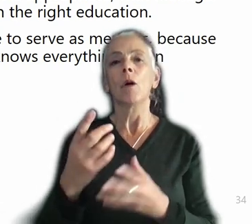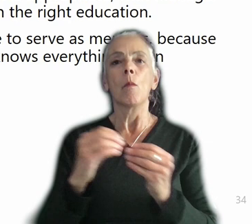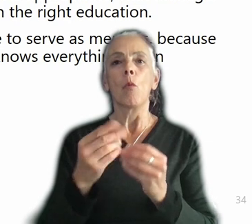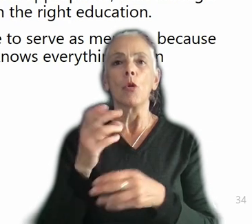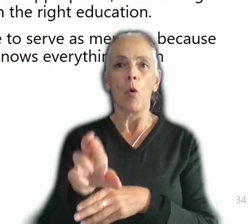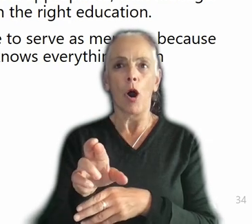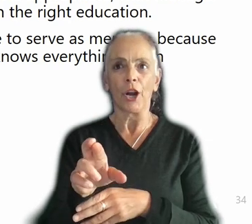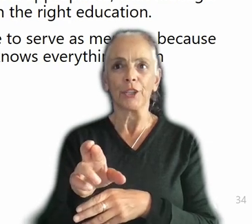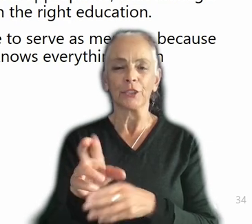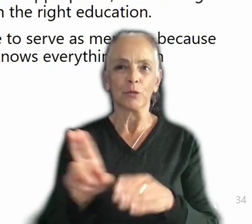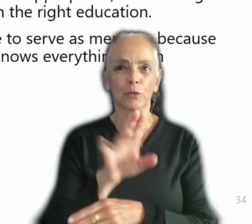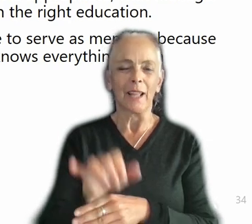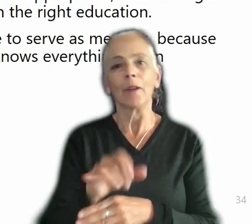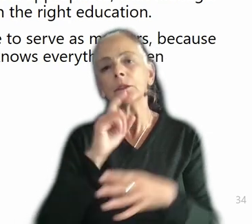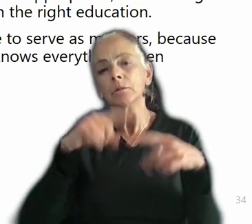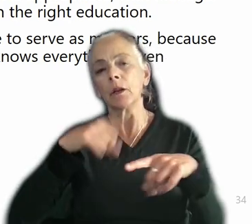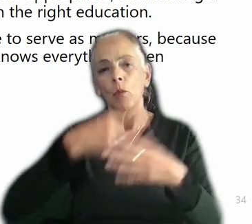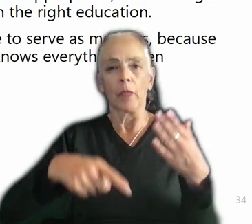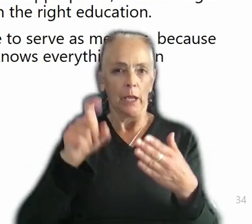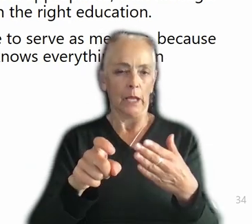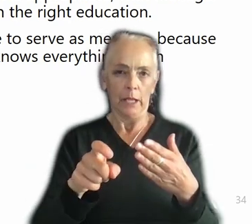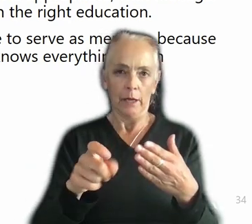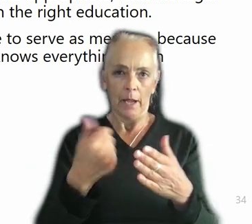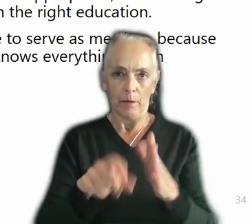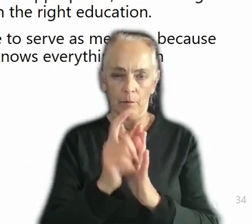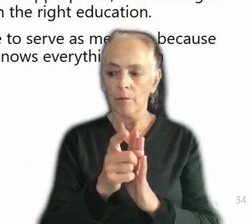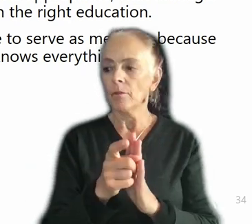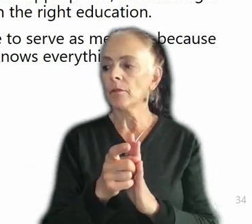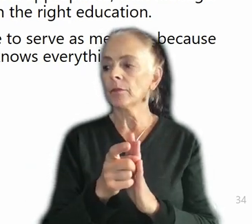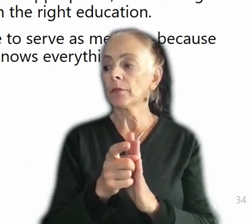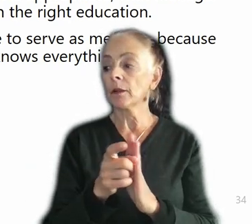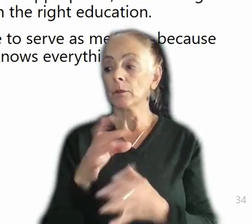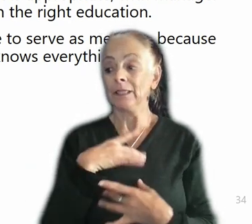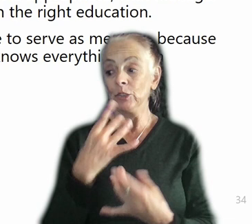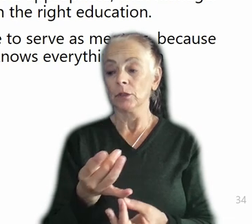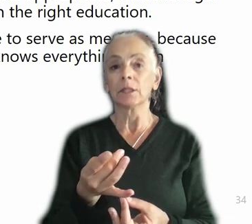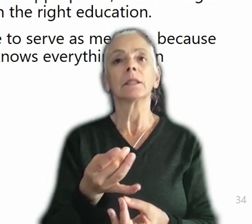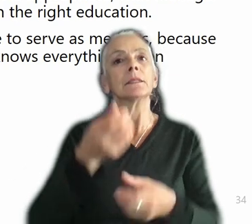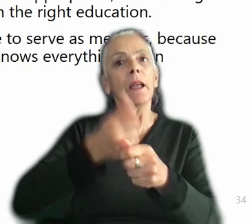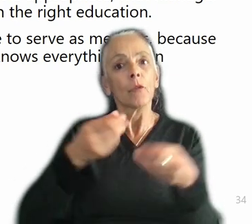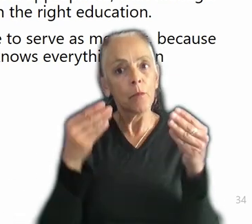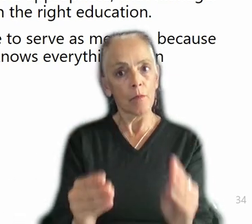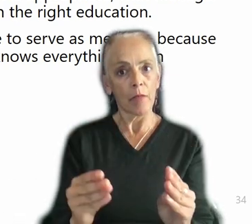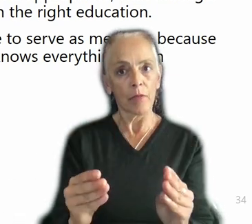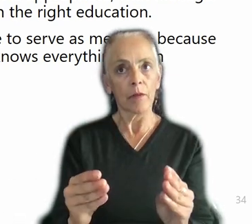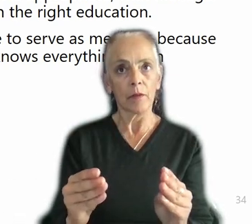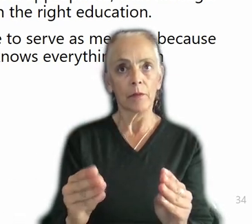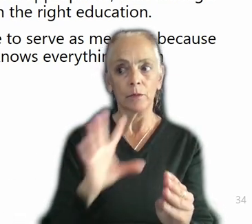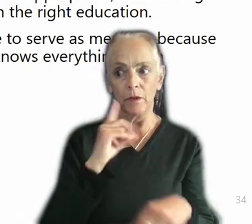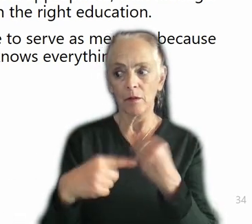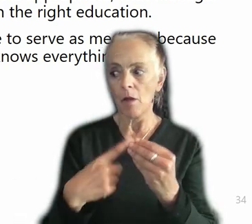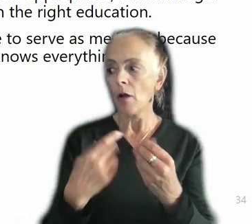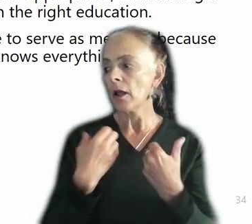what they need at a given moment. And what's interesting about this page is that every single method that we're sort of talking about here has lots of examples.